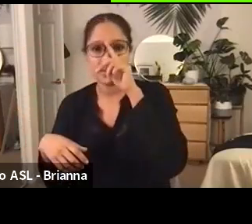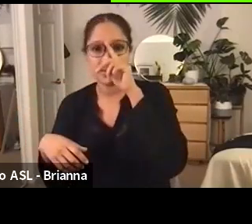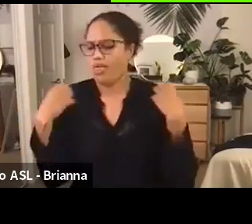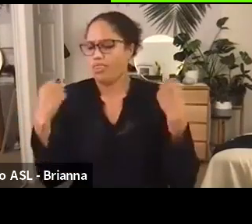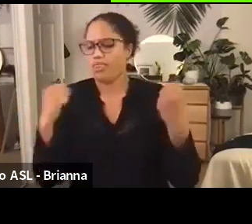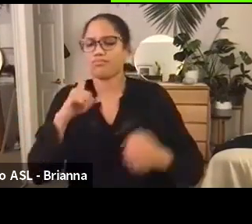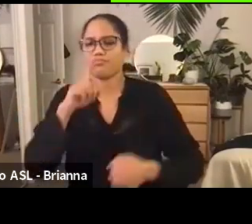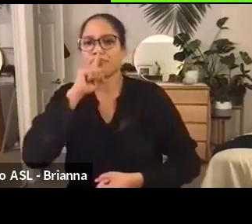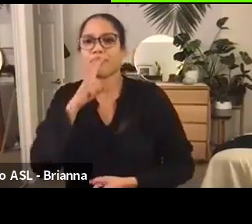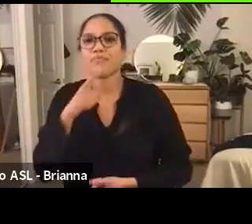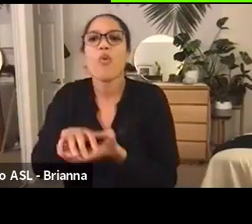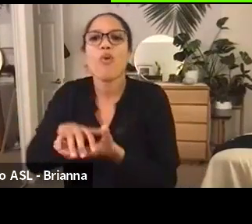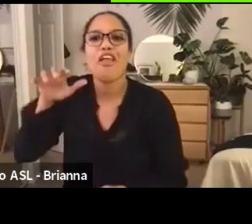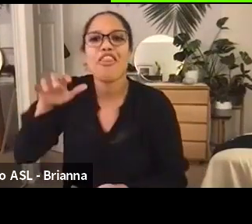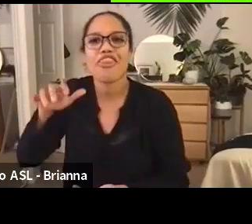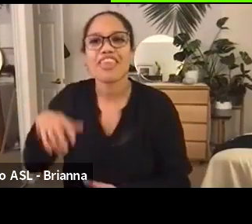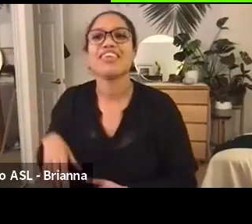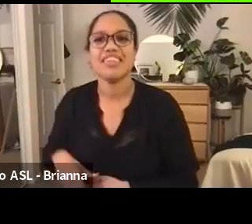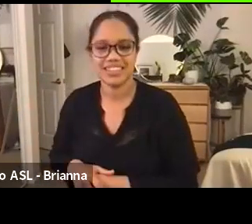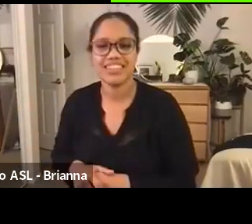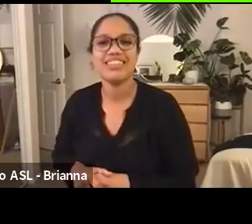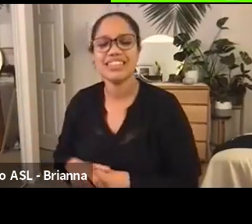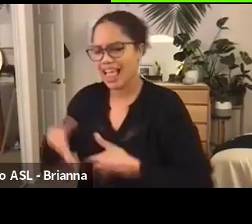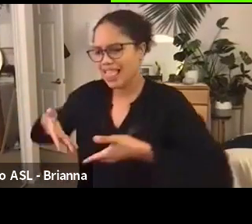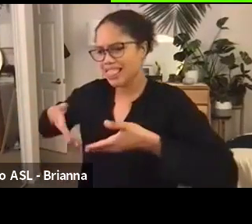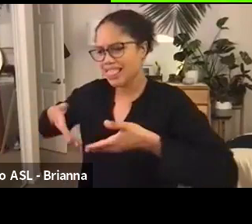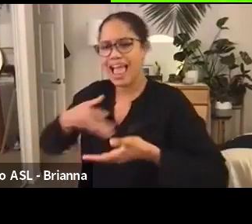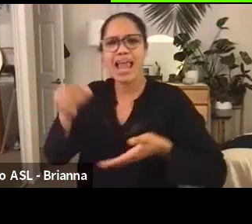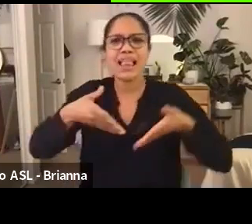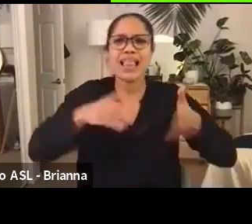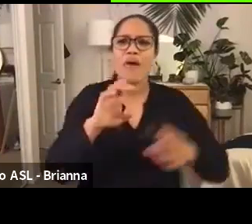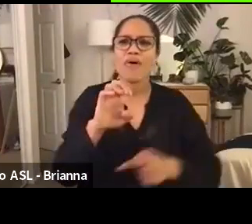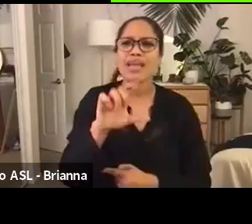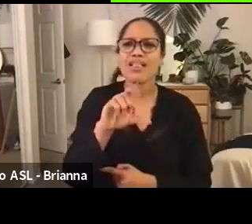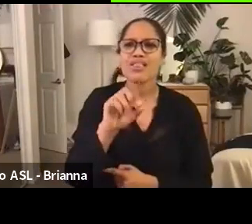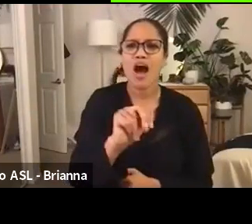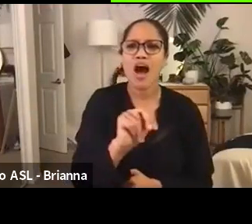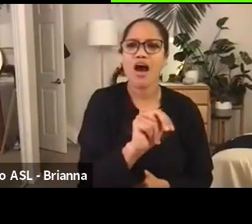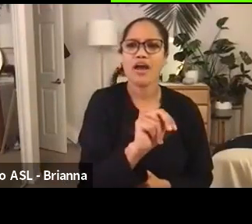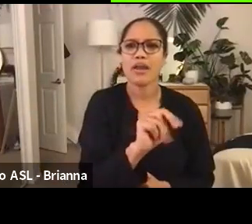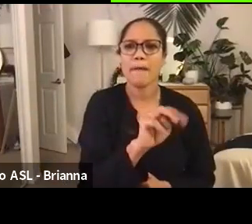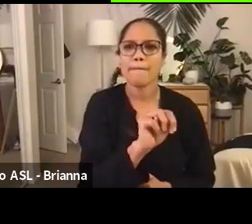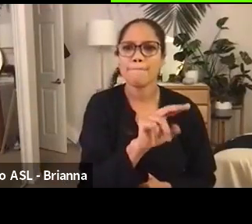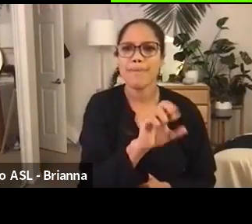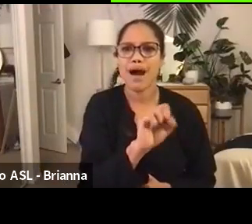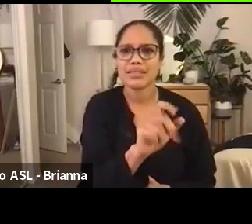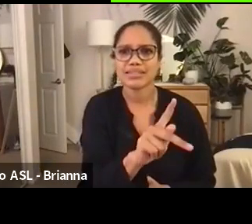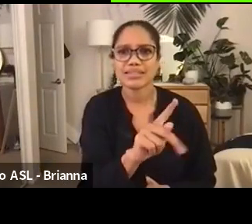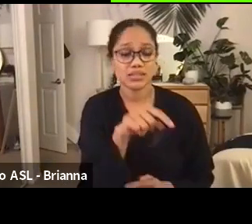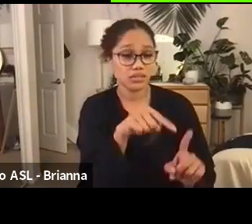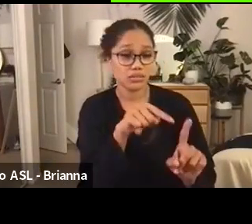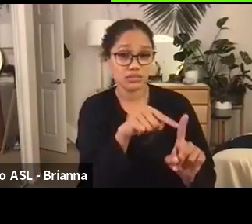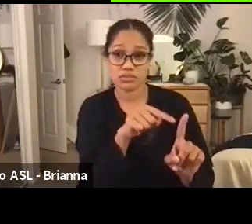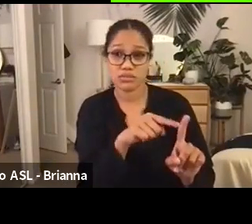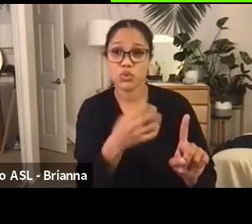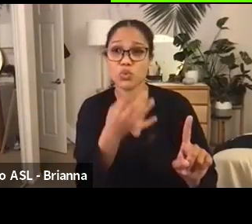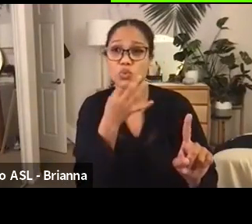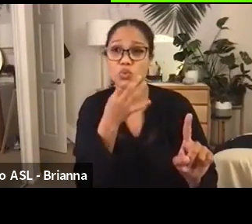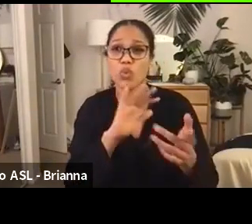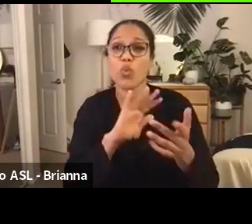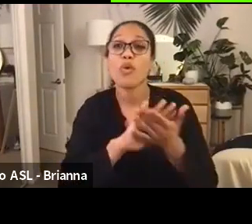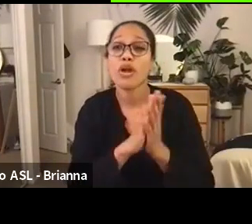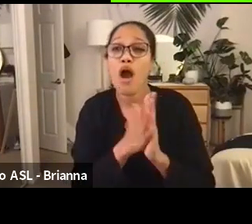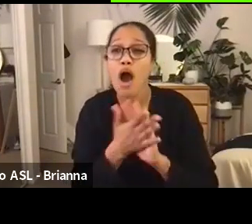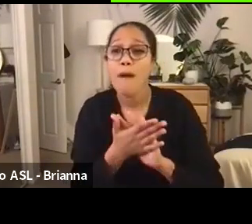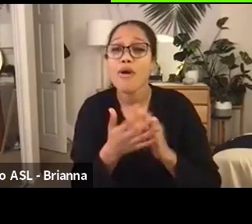Elon Musk to become, he's projected to soon be the richest man in the world, right? In